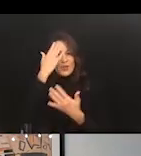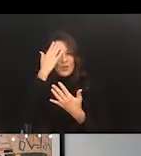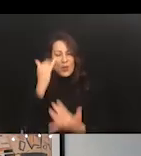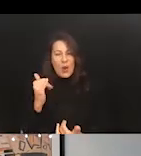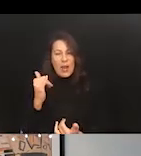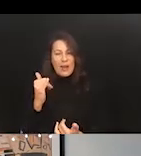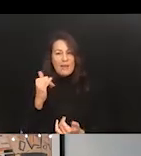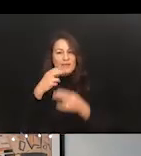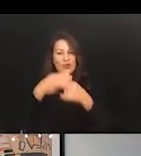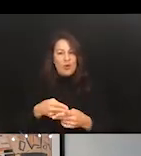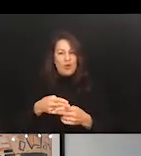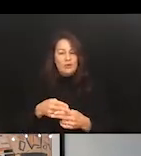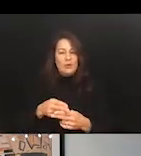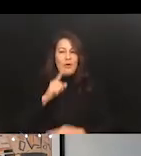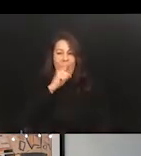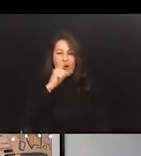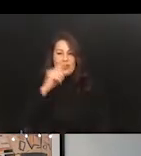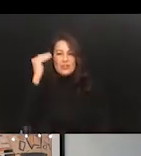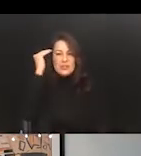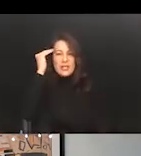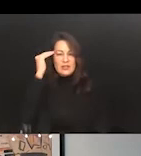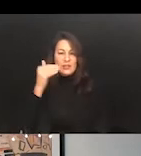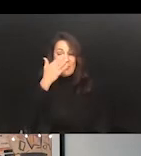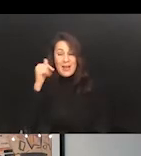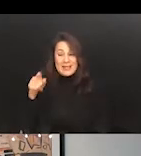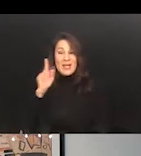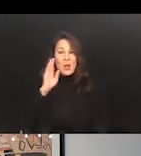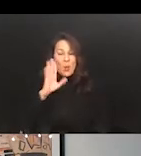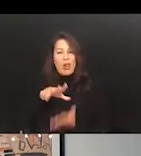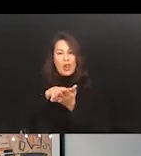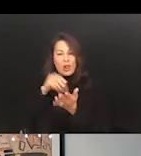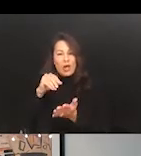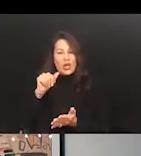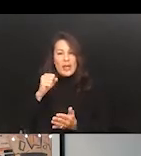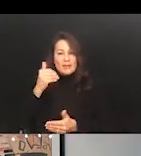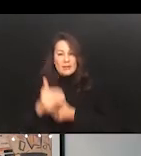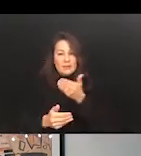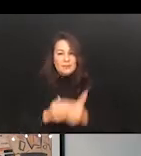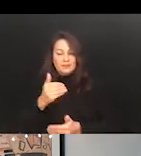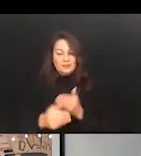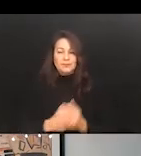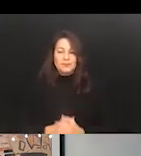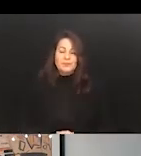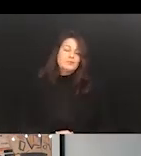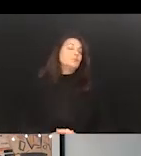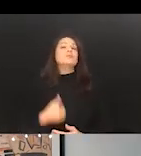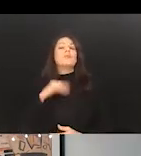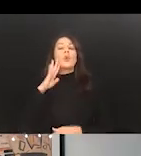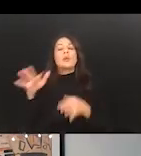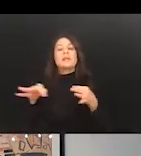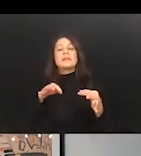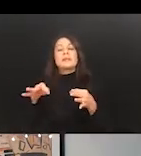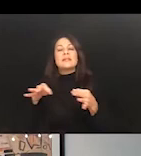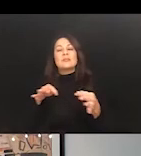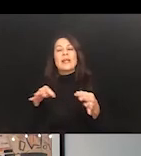called artificial intelligence is because it actually learns as it goes. I'll talk about later how that can bring some